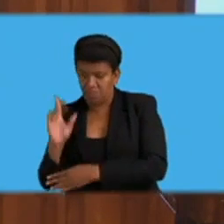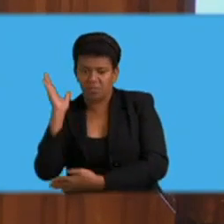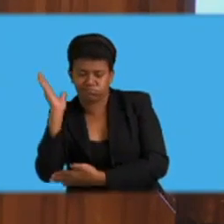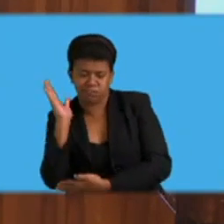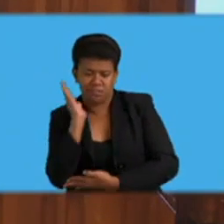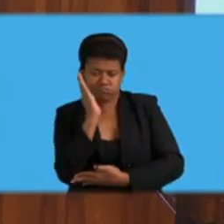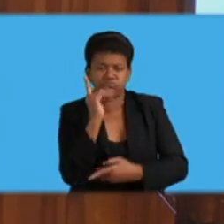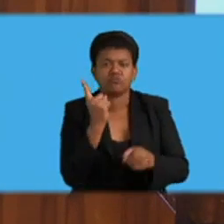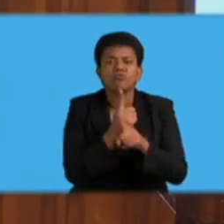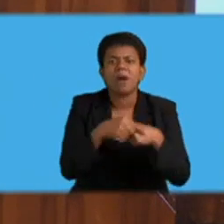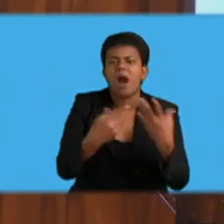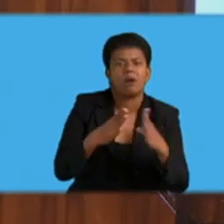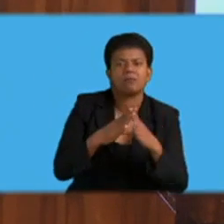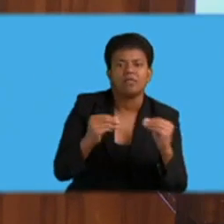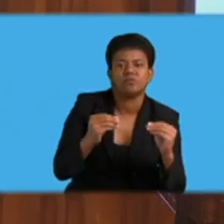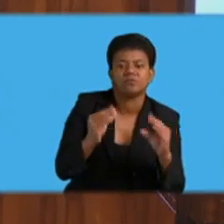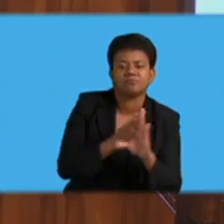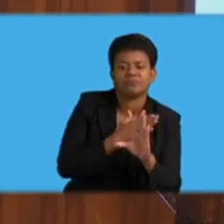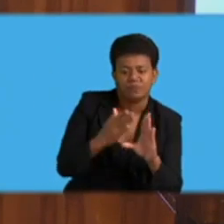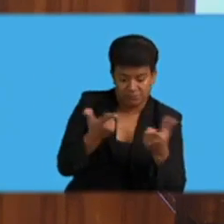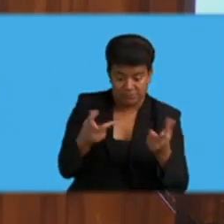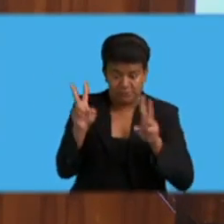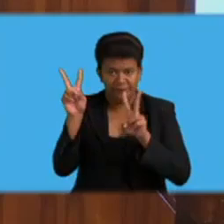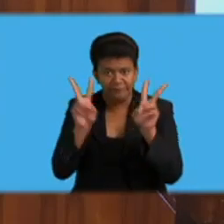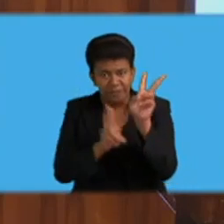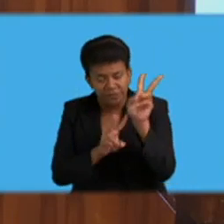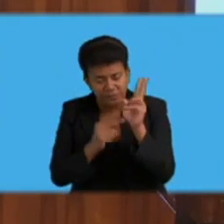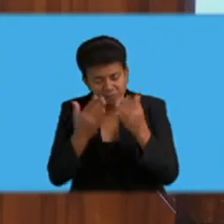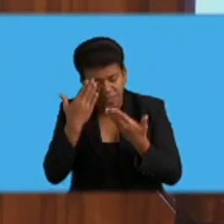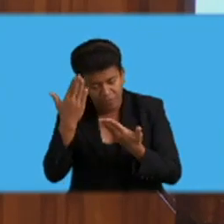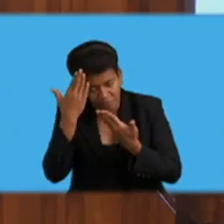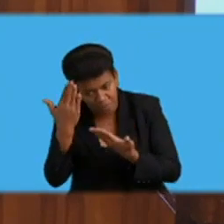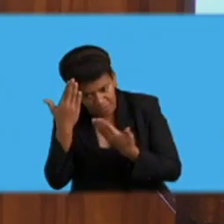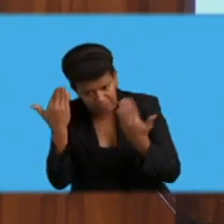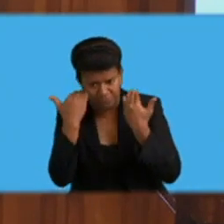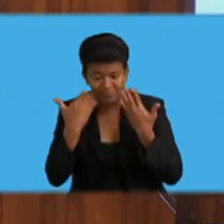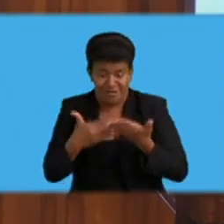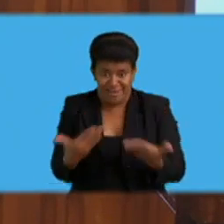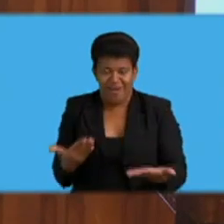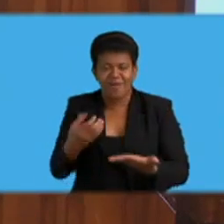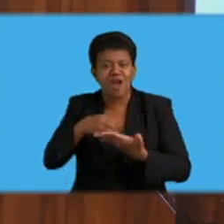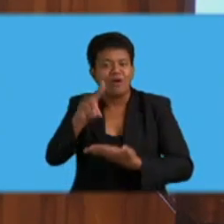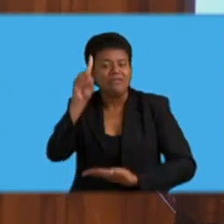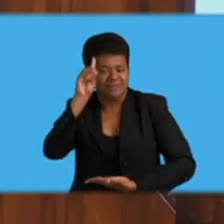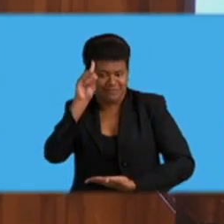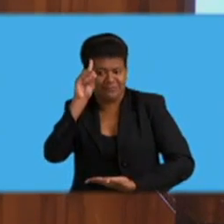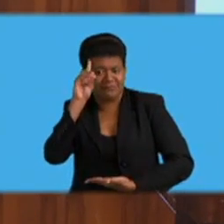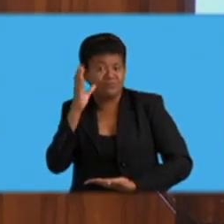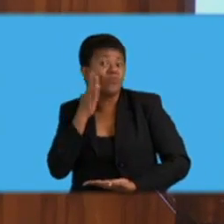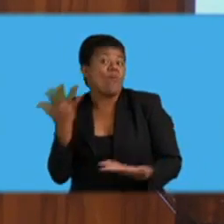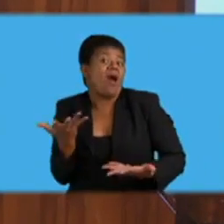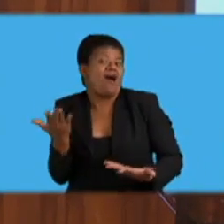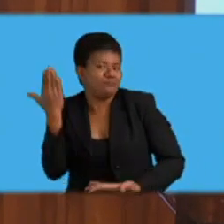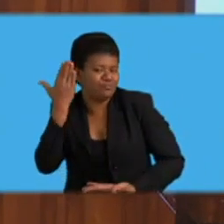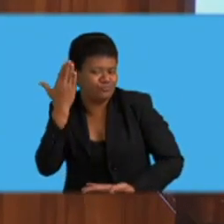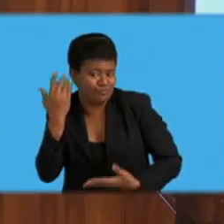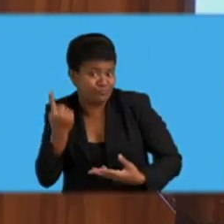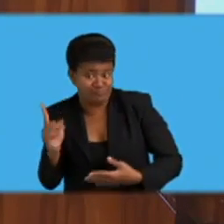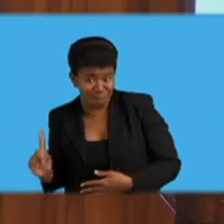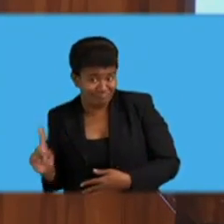Honorable Deputy Speaker, there has been educational awareness in schools carried out by the police officers